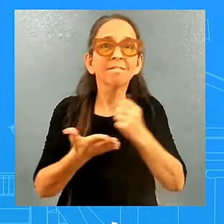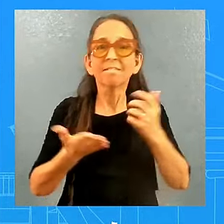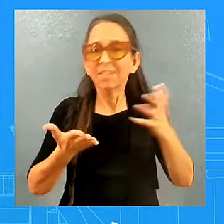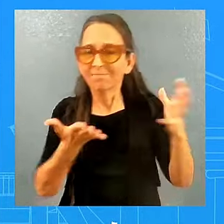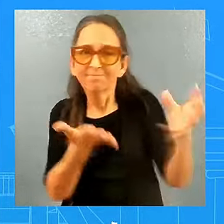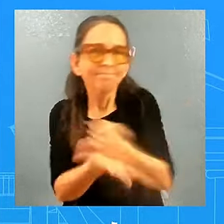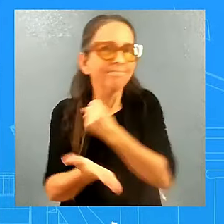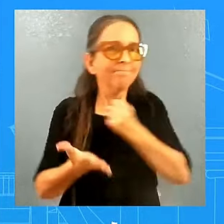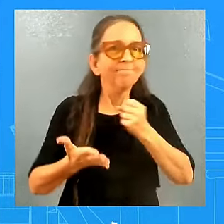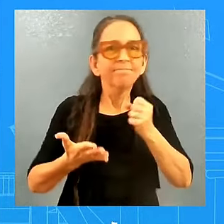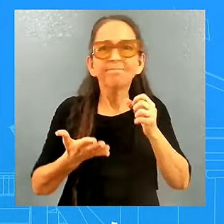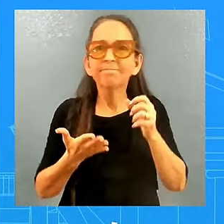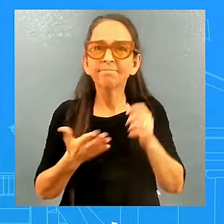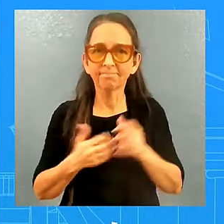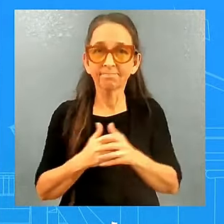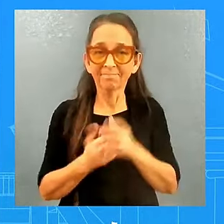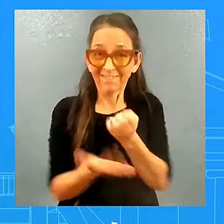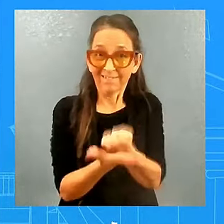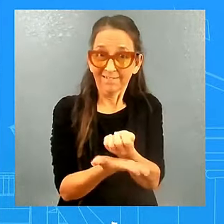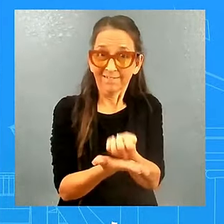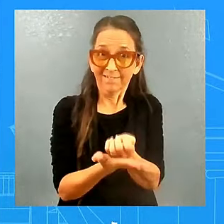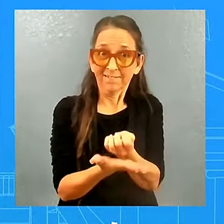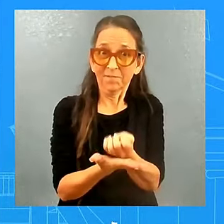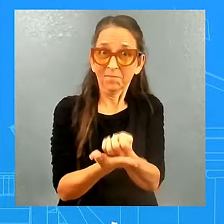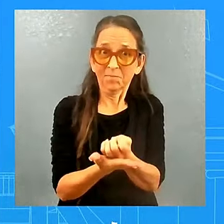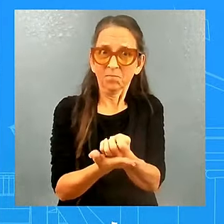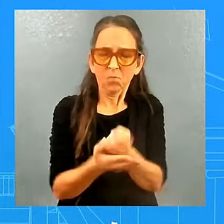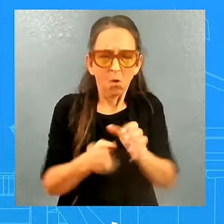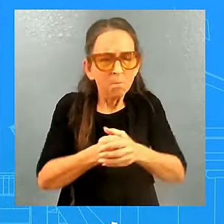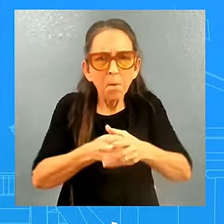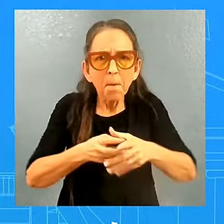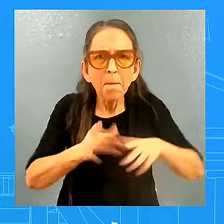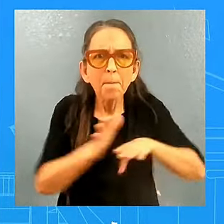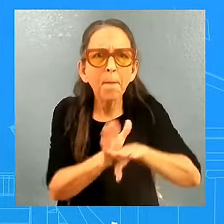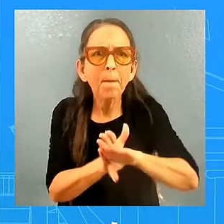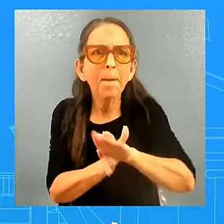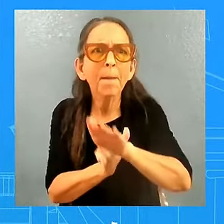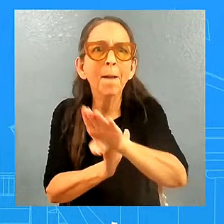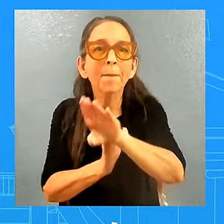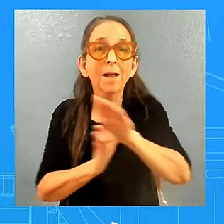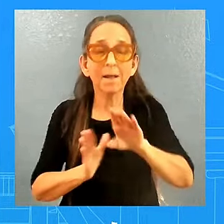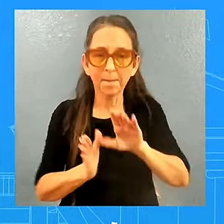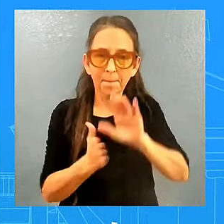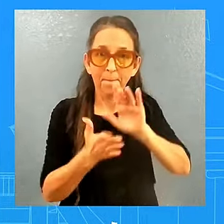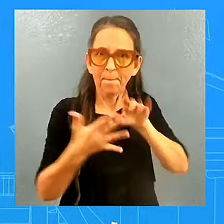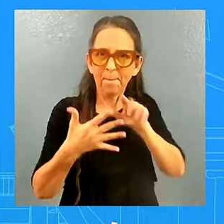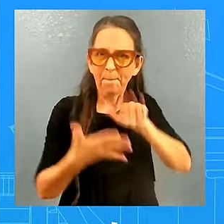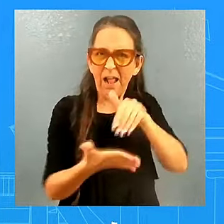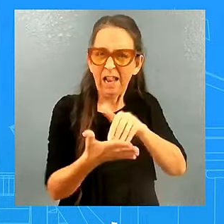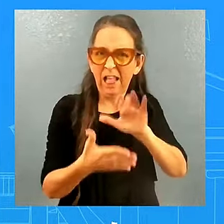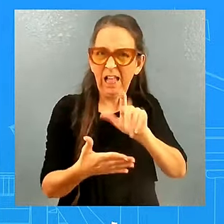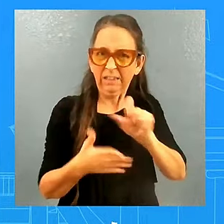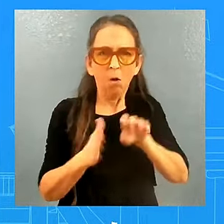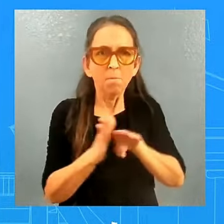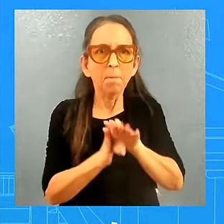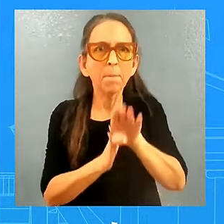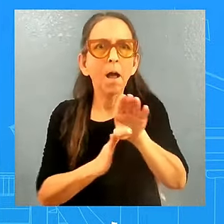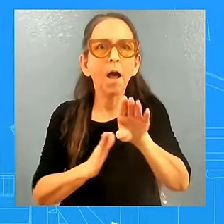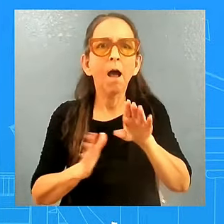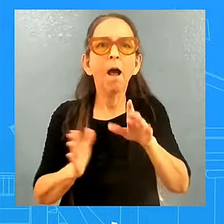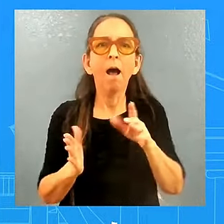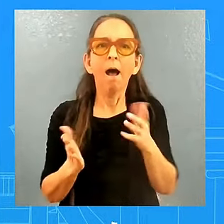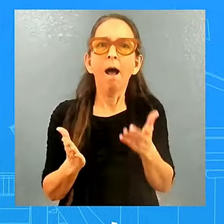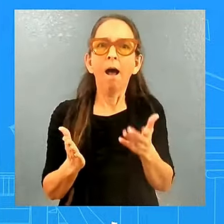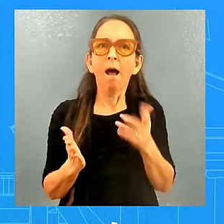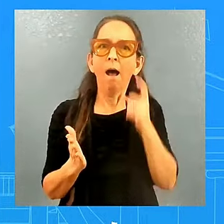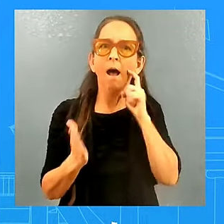middle out, making sure that we are continuing to grow the middle class. I think you see that in his policies. And so, you know,